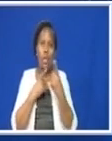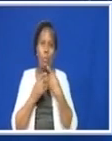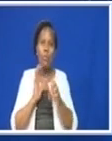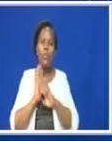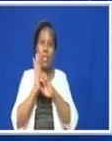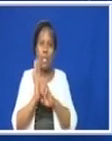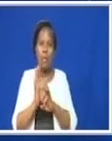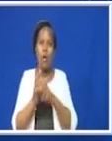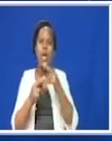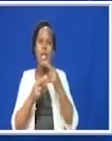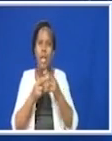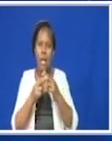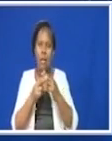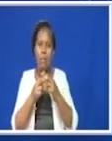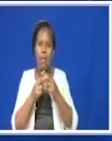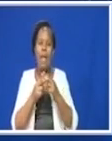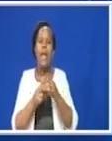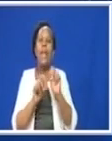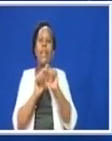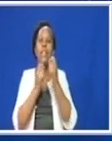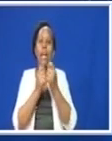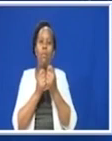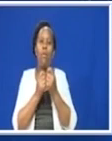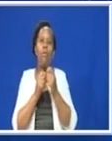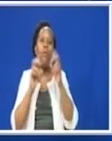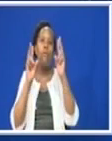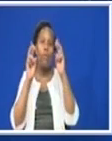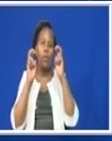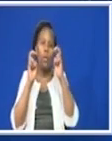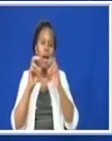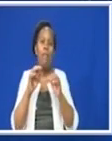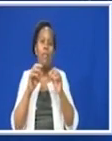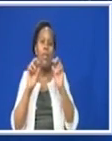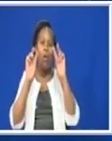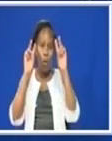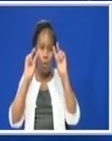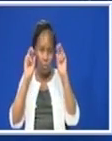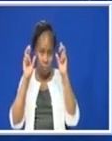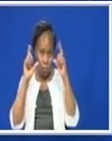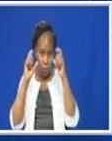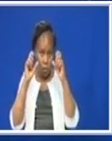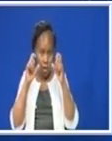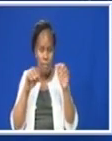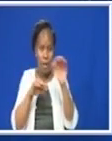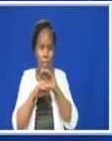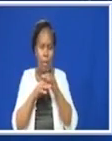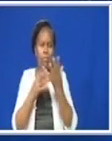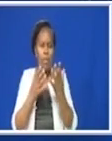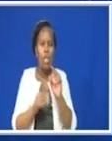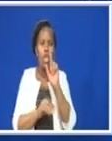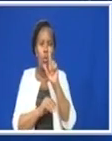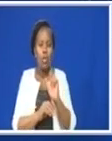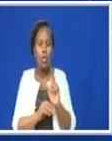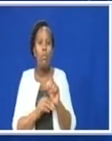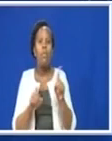for example, name the type of photograph above. The responses would be the same, though the question is